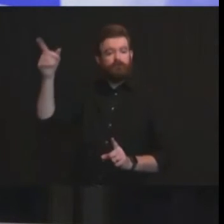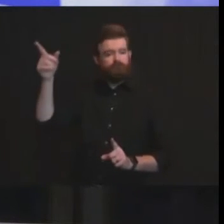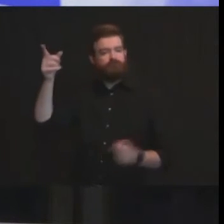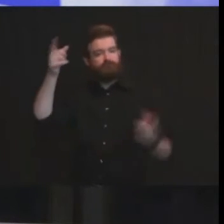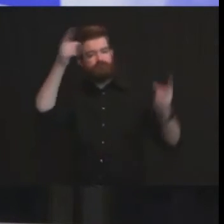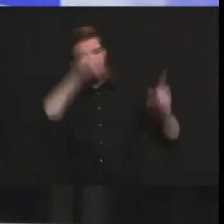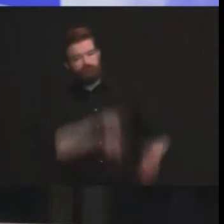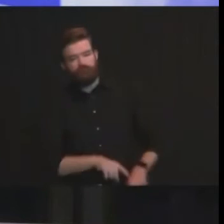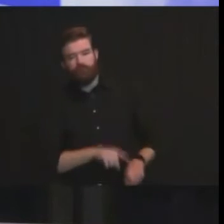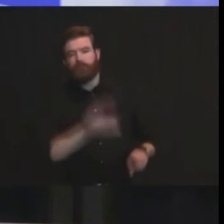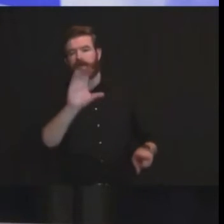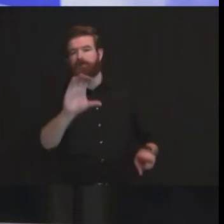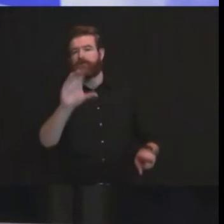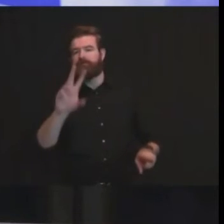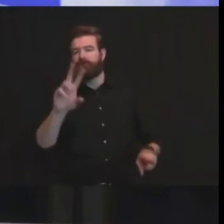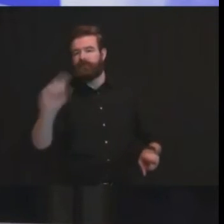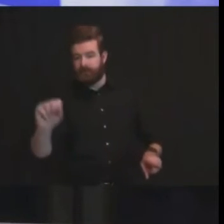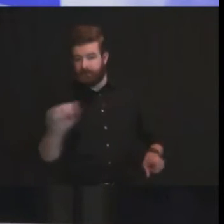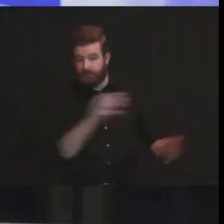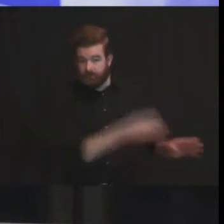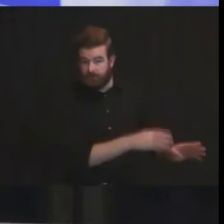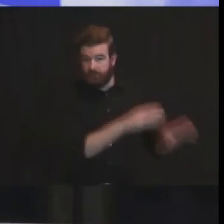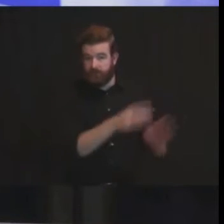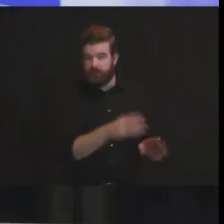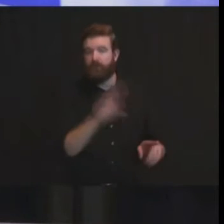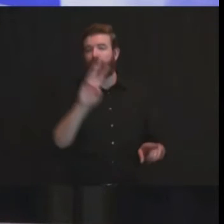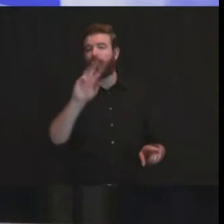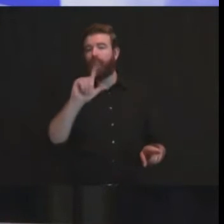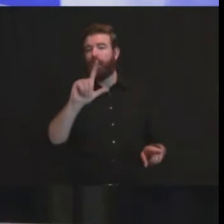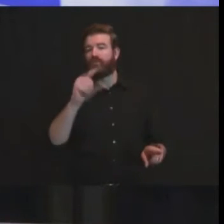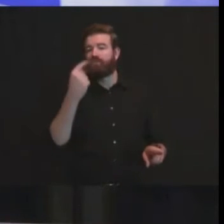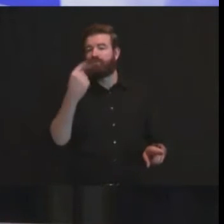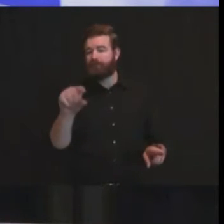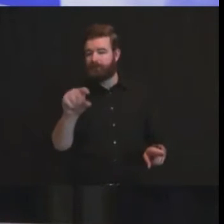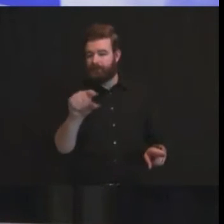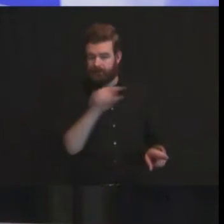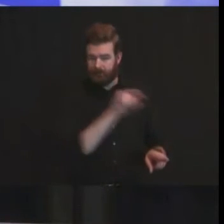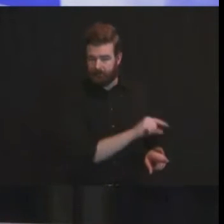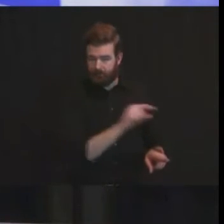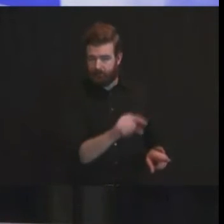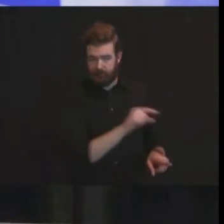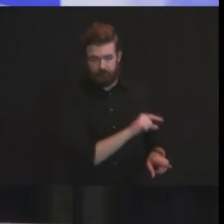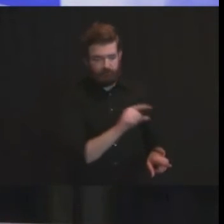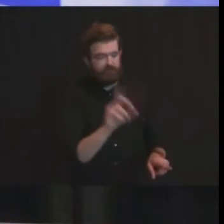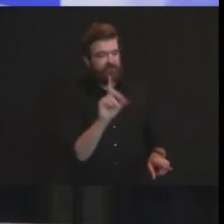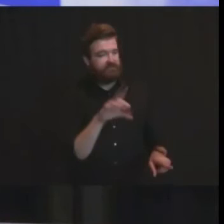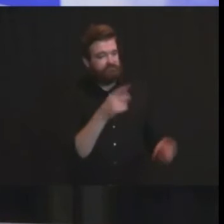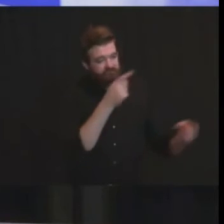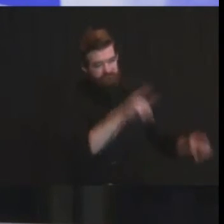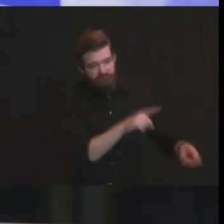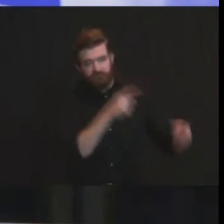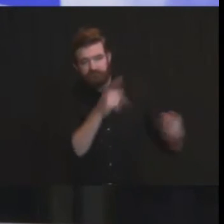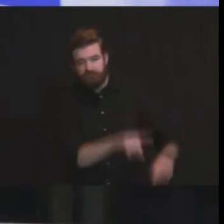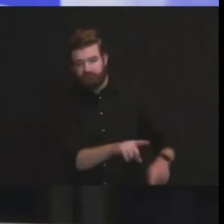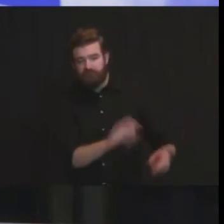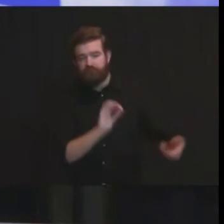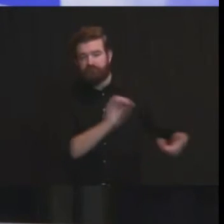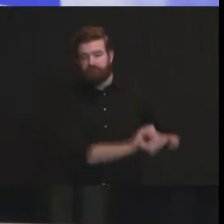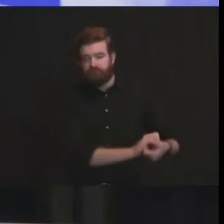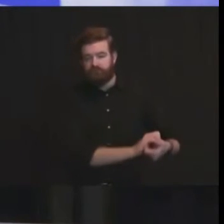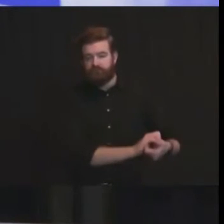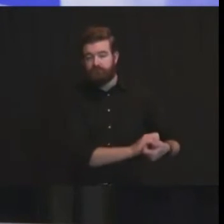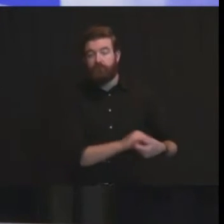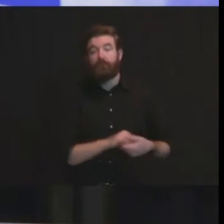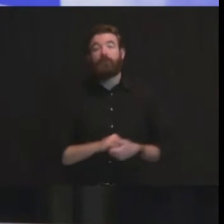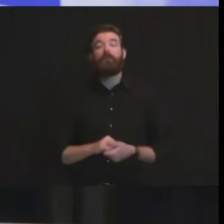the pfizer vaccine if approved is expected to be available first in limited amounts in mid-december